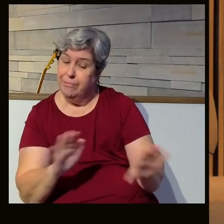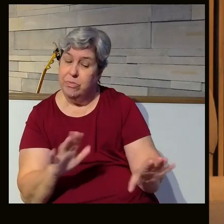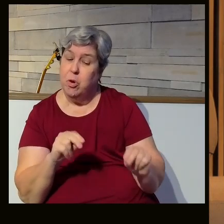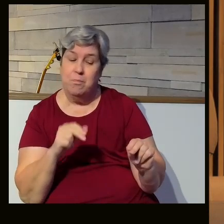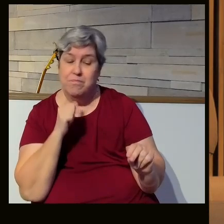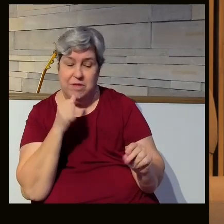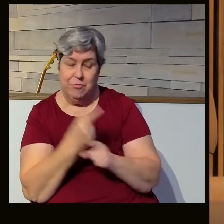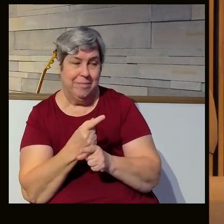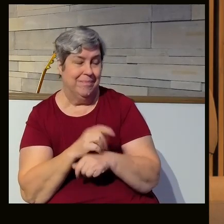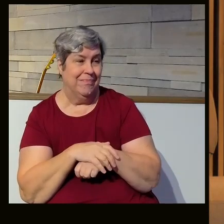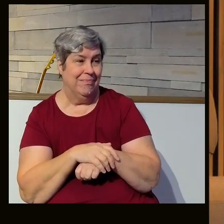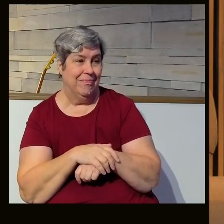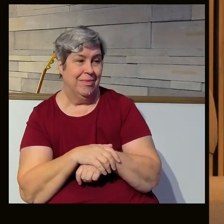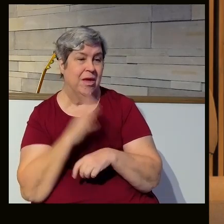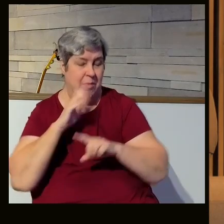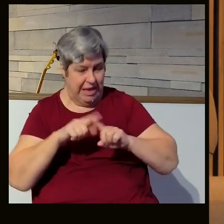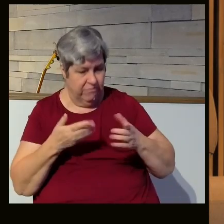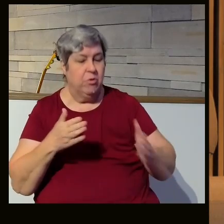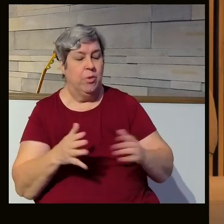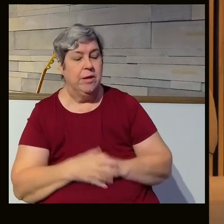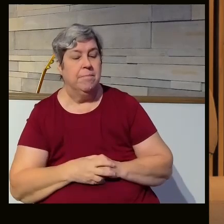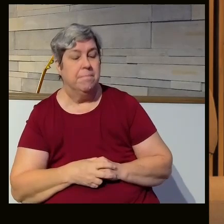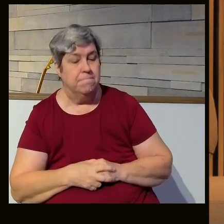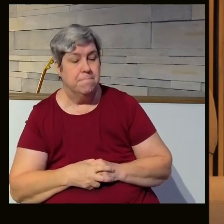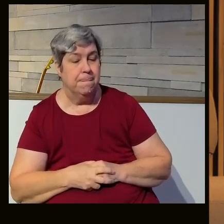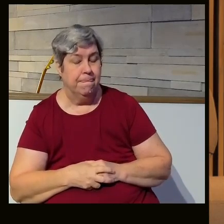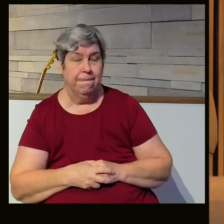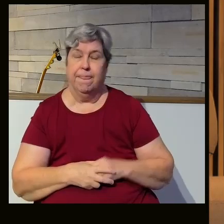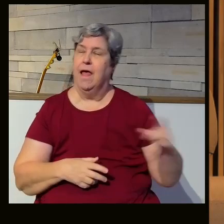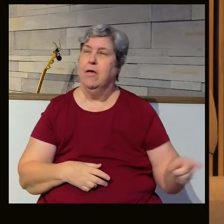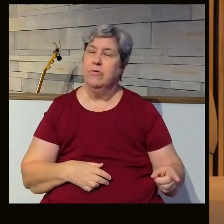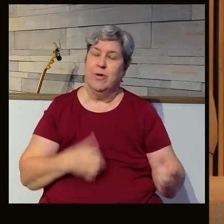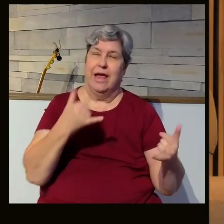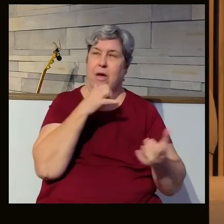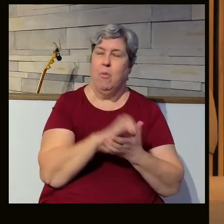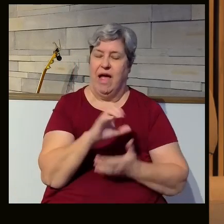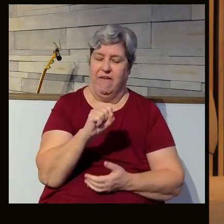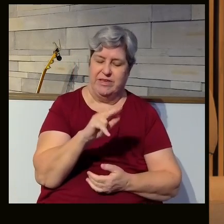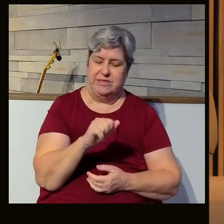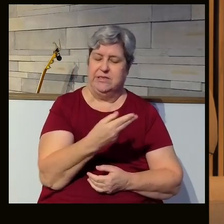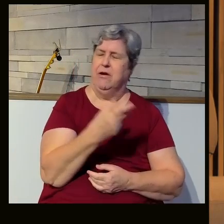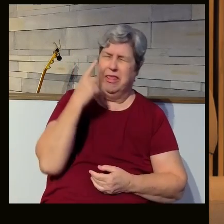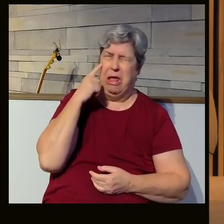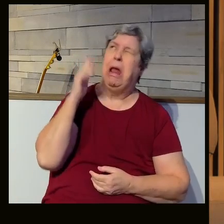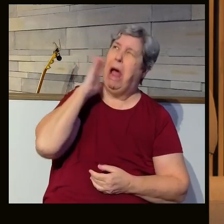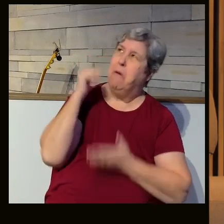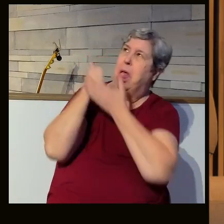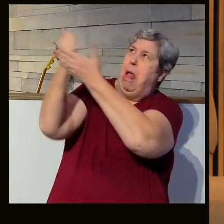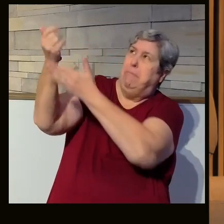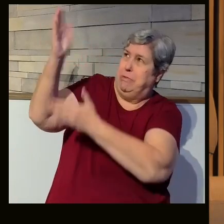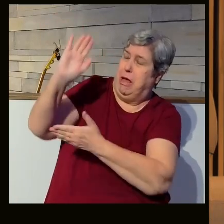not going to do that. It's going to be a different way. And so Sarah thought to herself, you know what? I'm going to help God out.